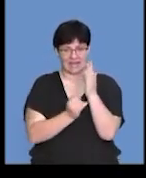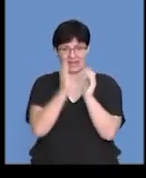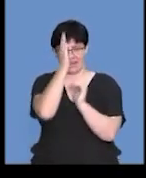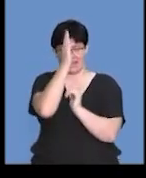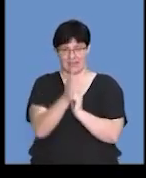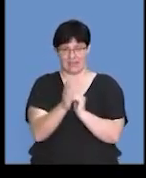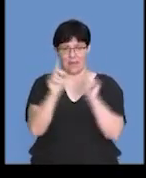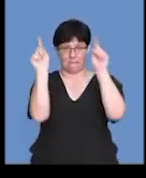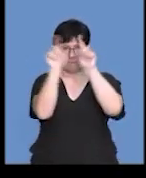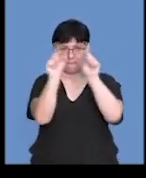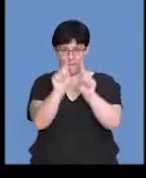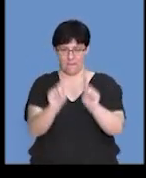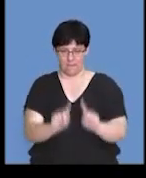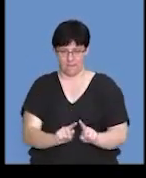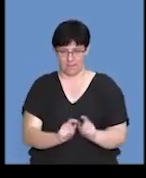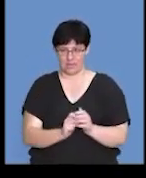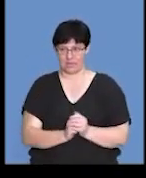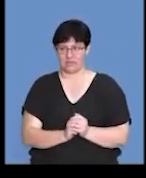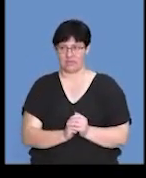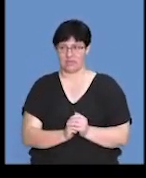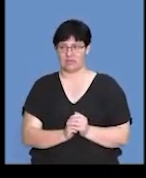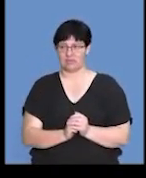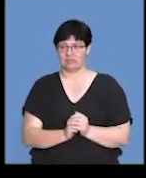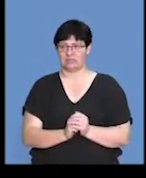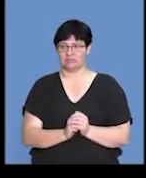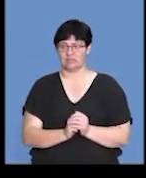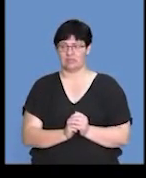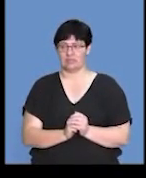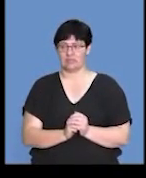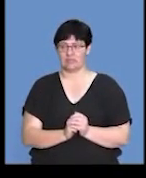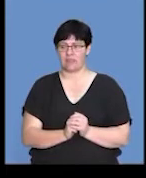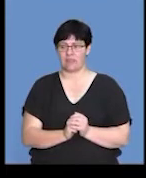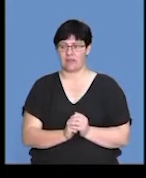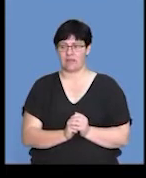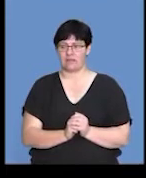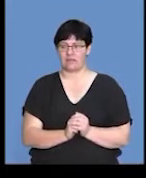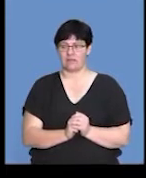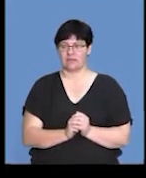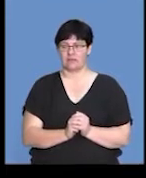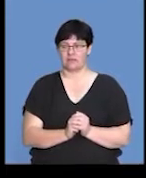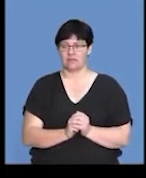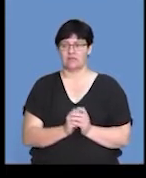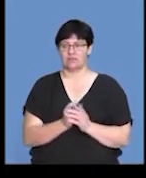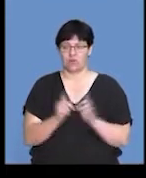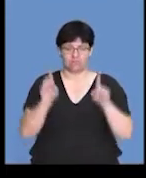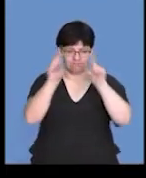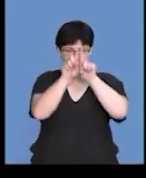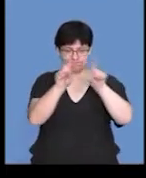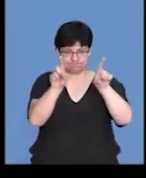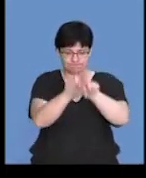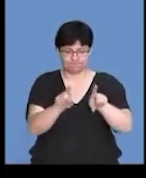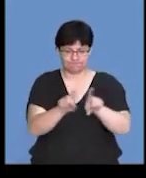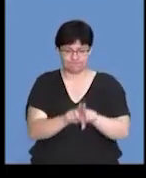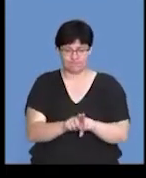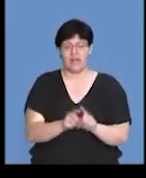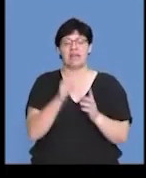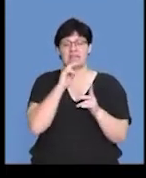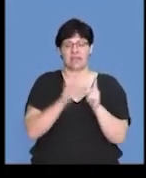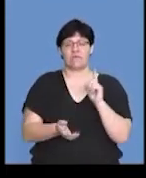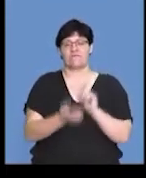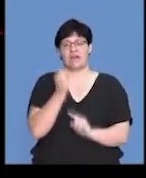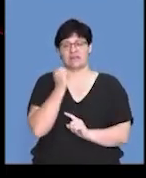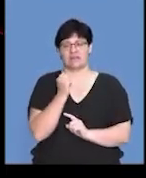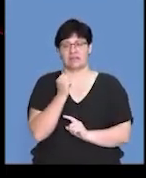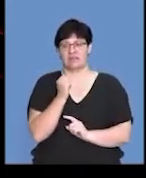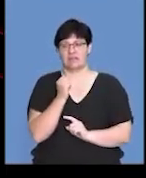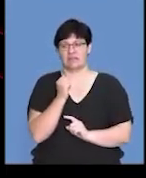the equator. So, if that's the equator, you have chromosomes aligning themselves along the equator, and then you find that the